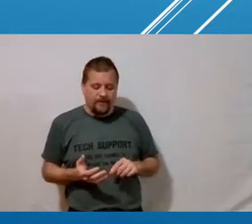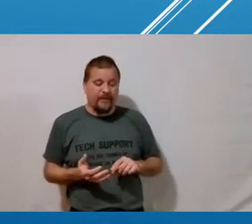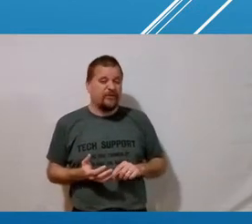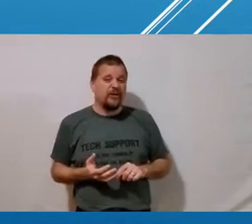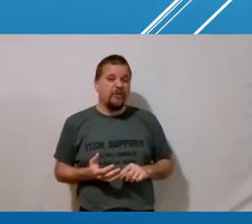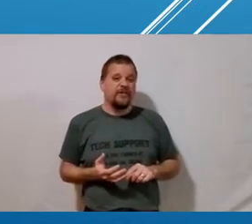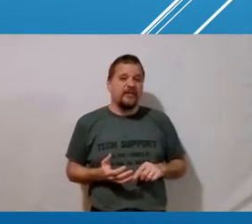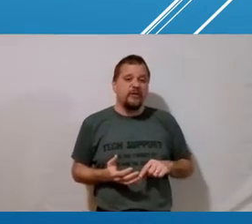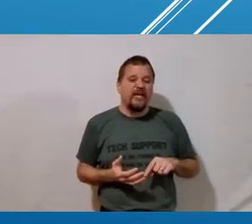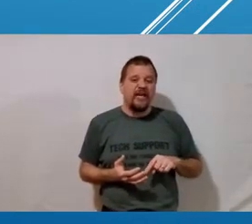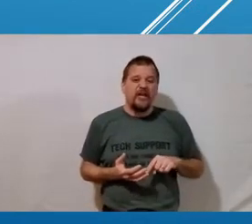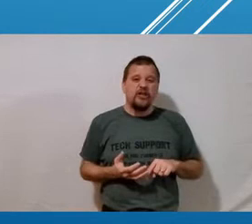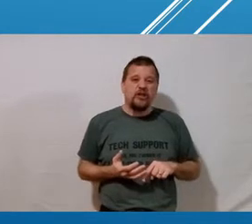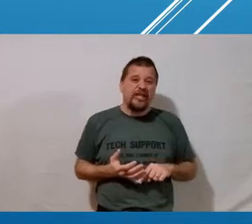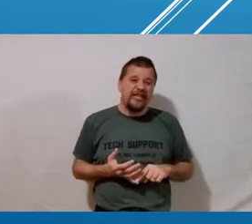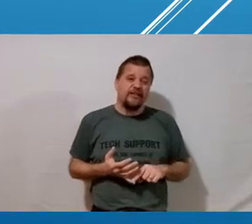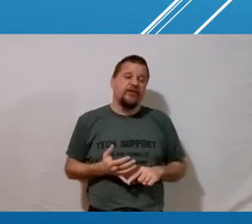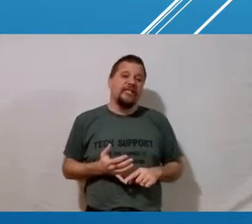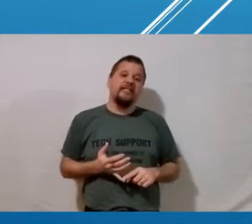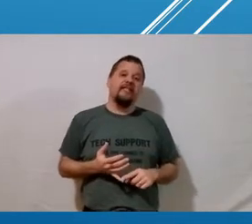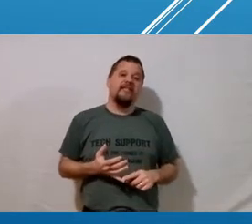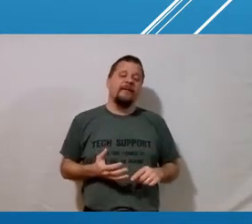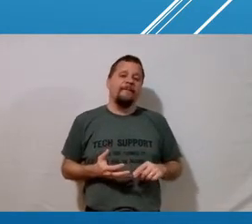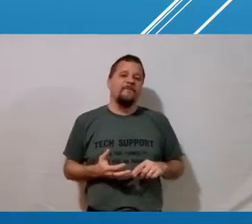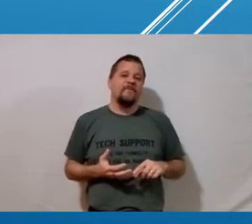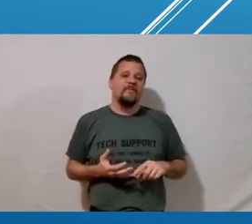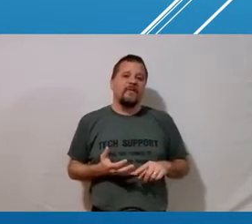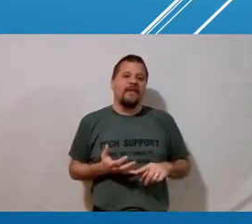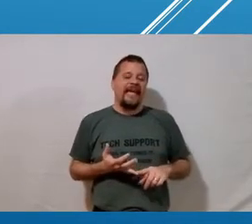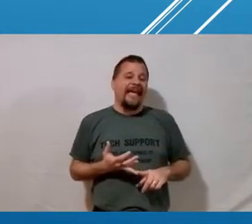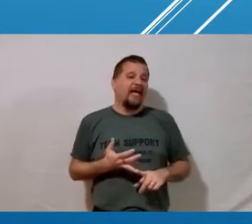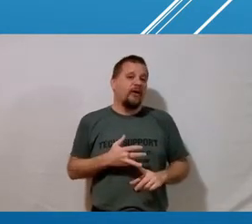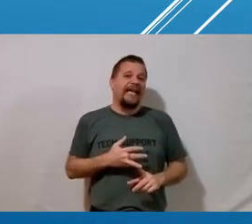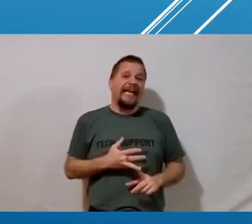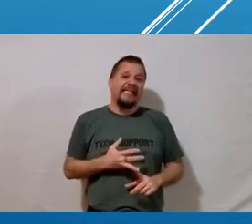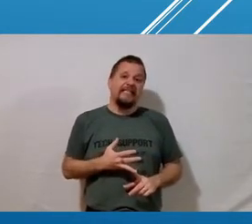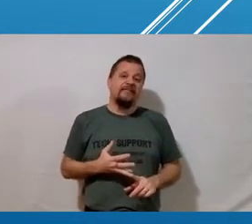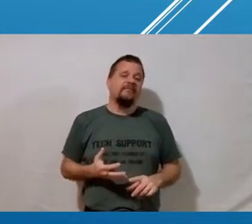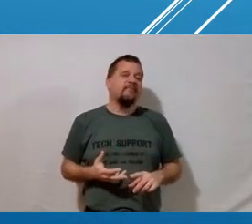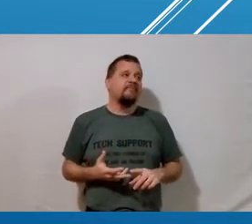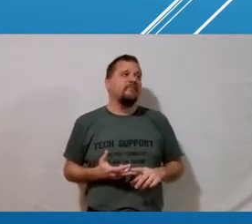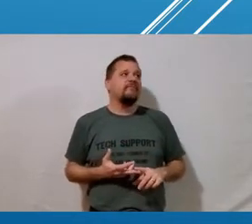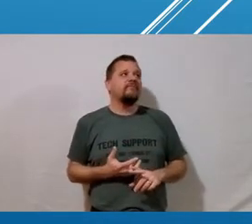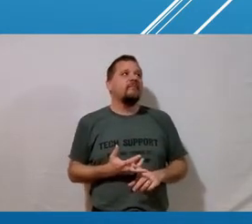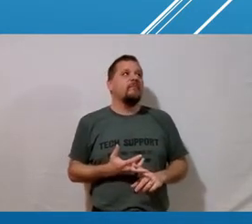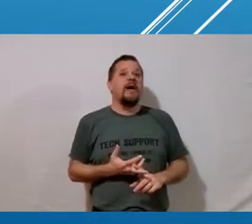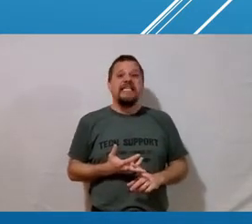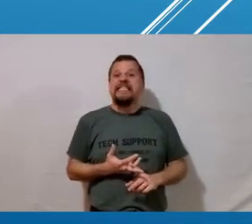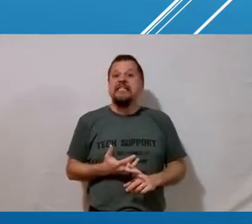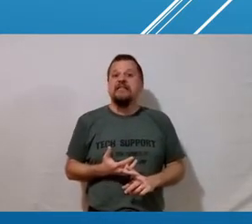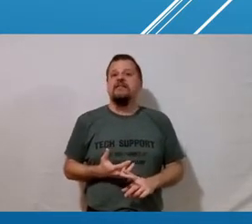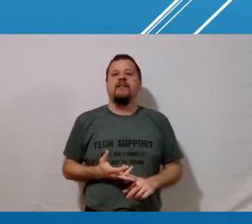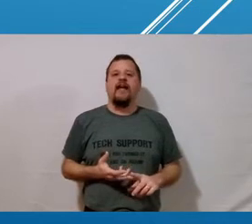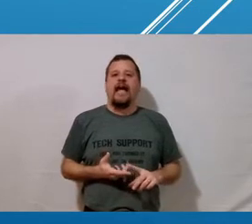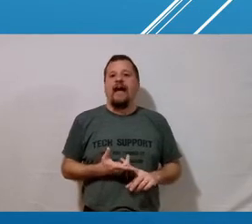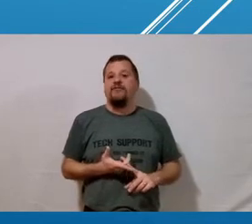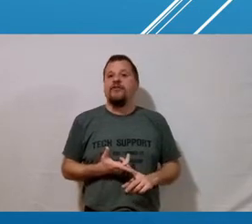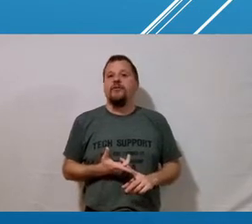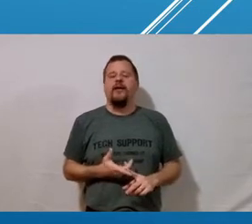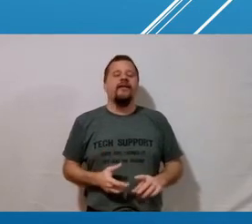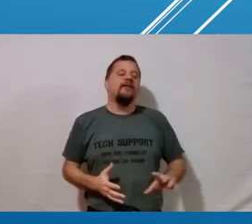so my trigger words include should shouldn't can or can't must